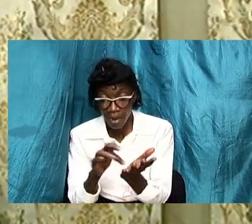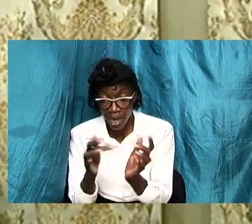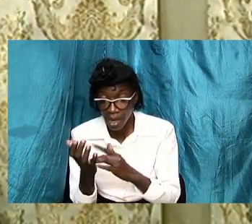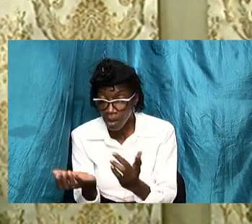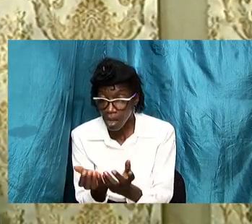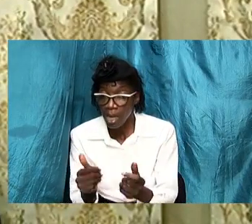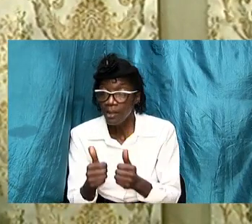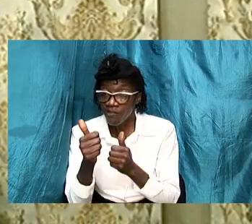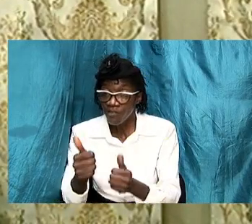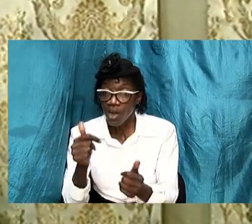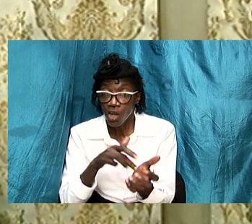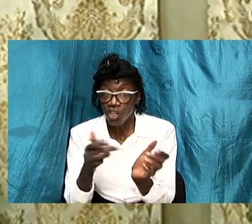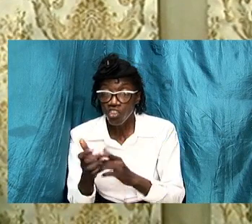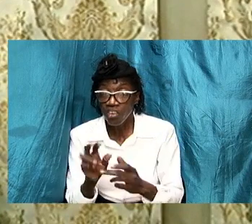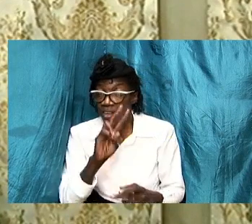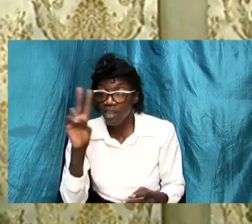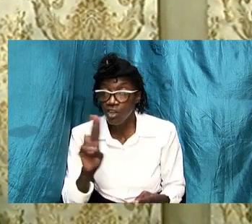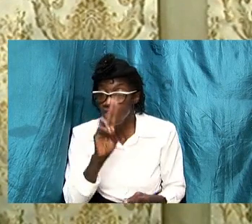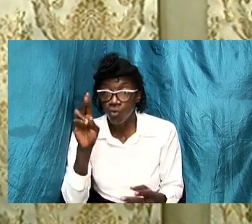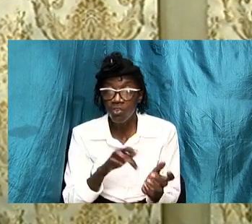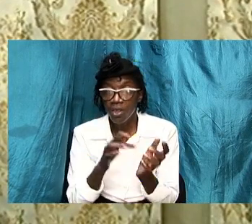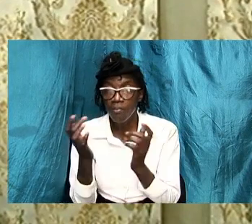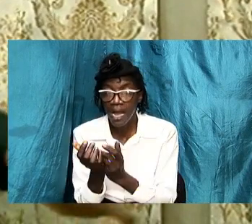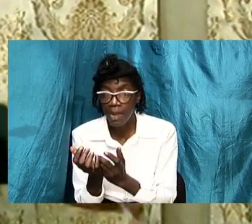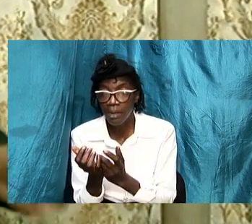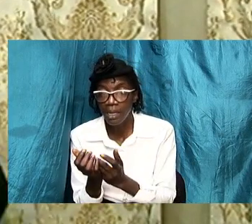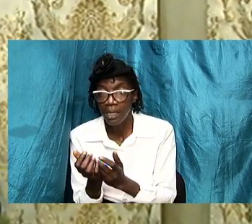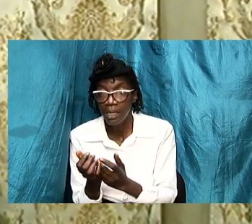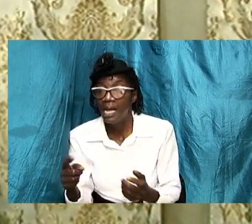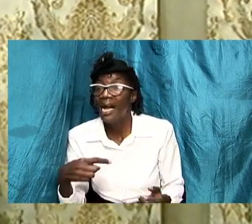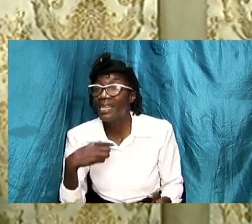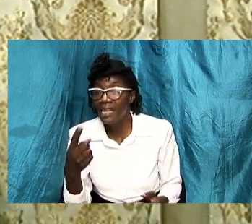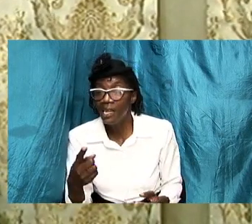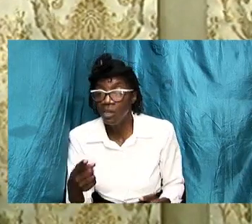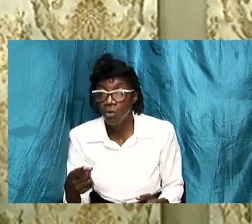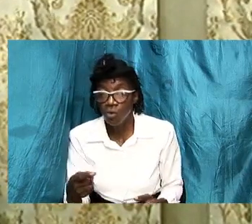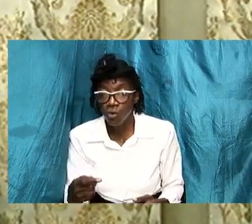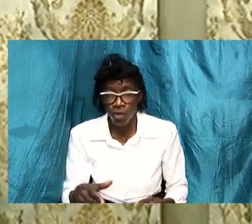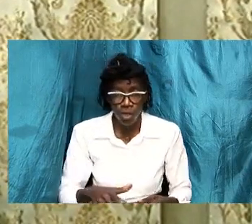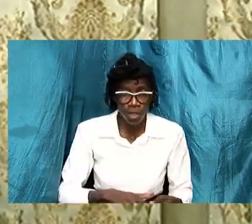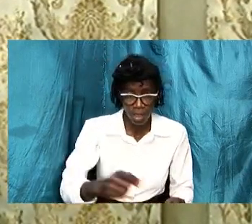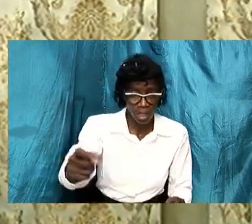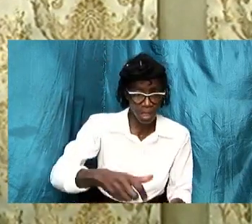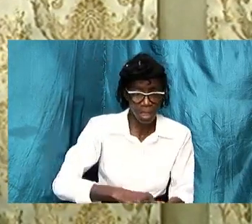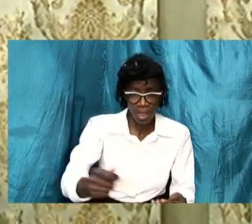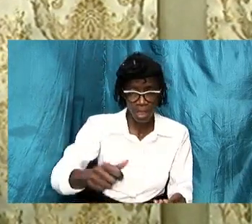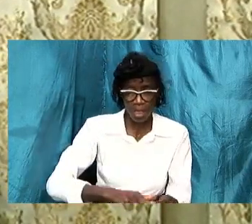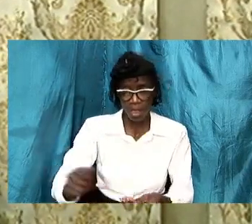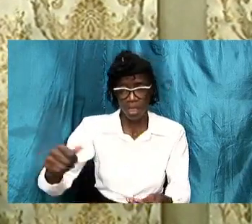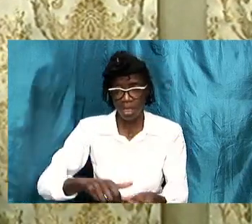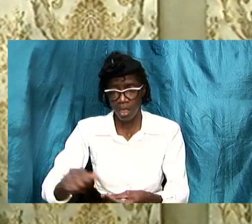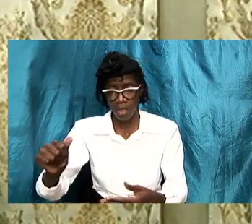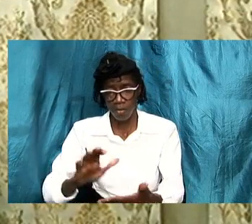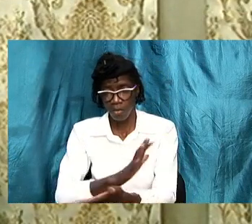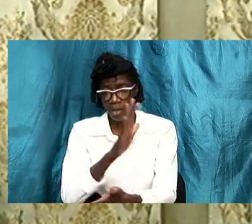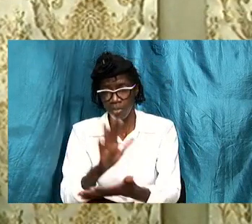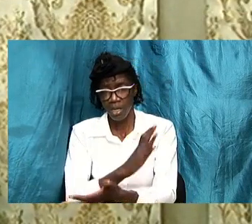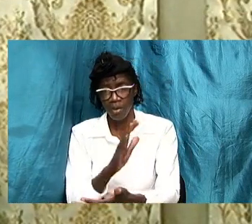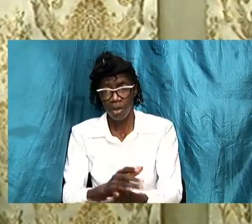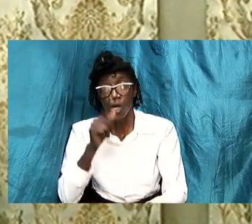the bible as their guidebook i challenge you to tear these pages out or to give a different meaning to them you cannot